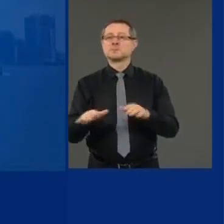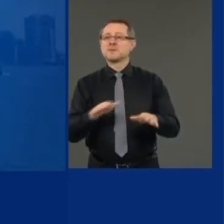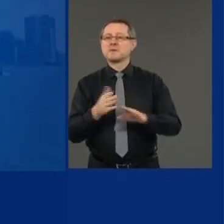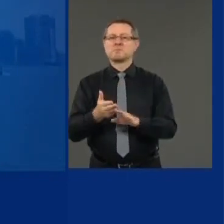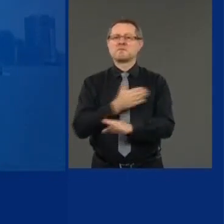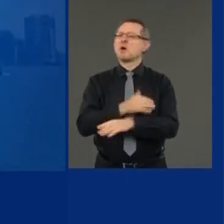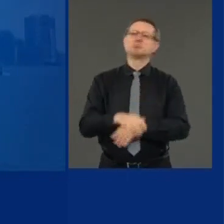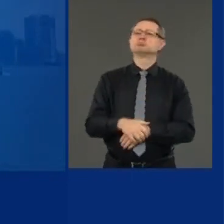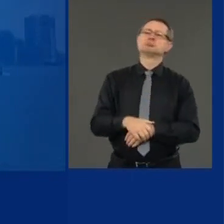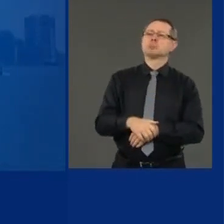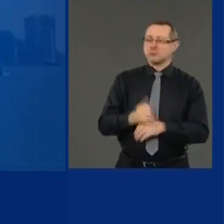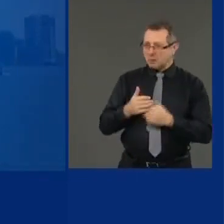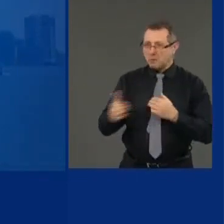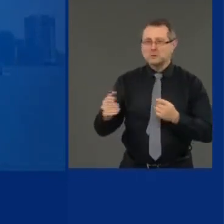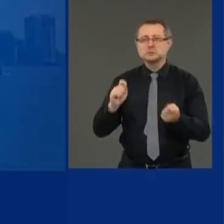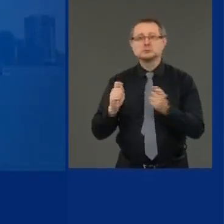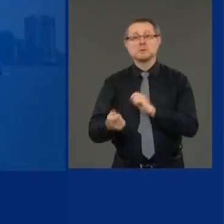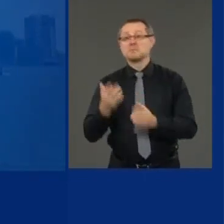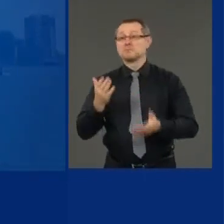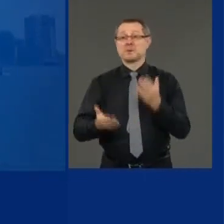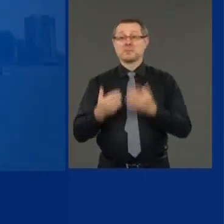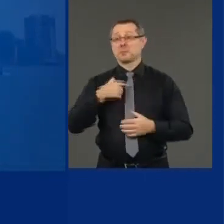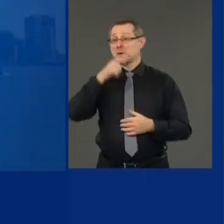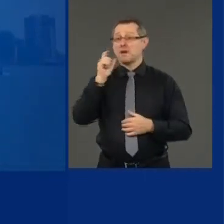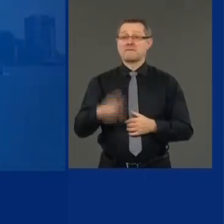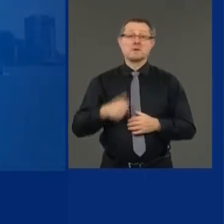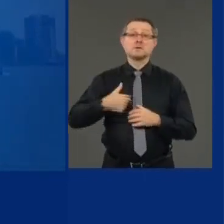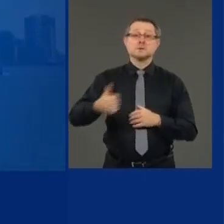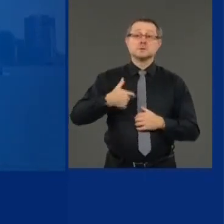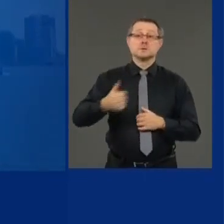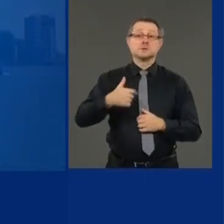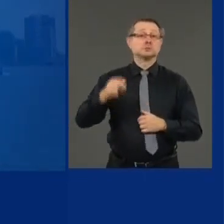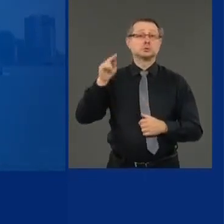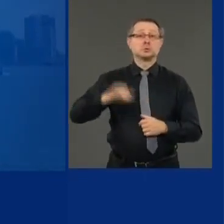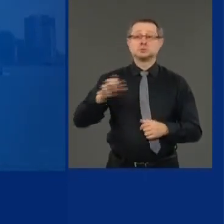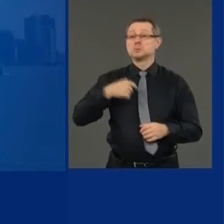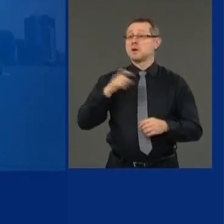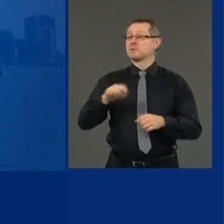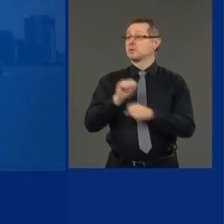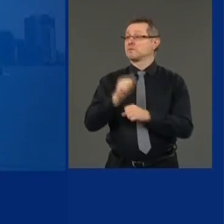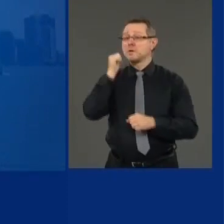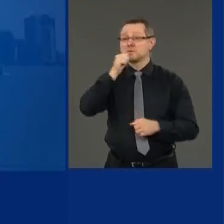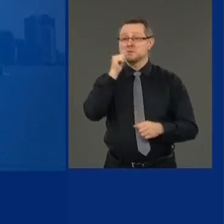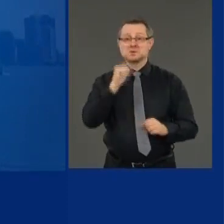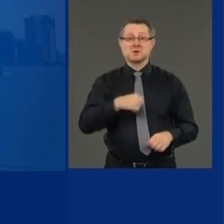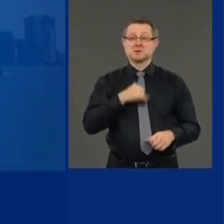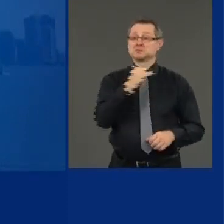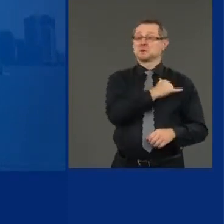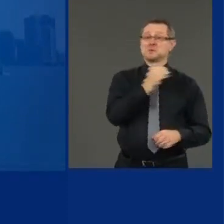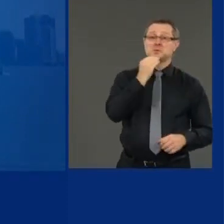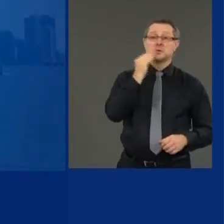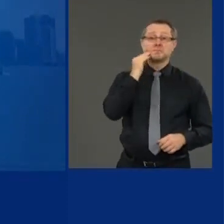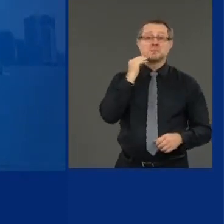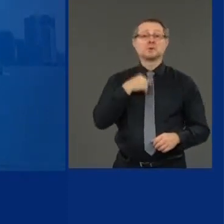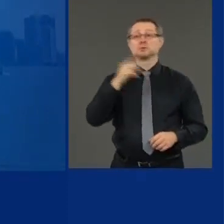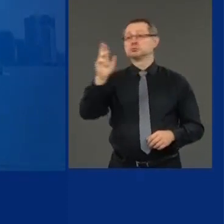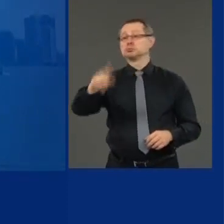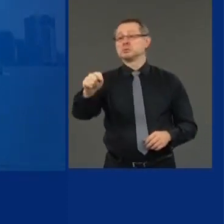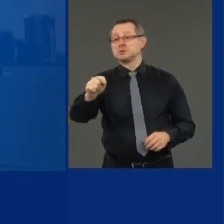don't need to be in the city. Maybe I don't need all that commercial space. Maybe I can have half my workforce work from home.